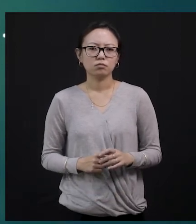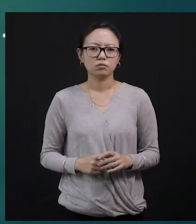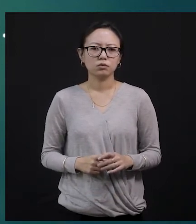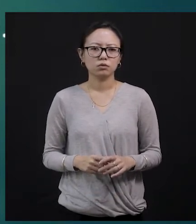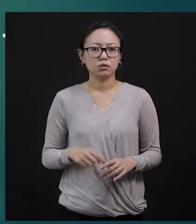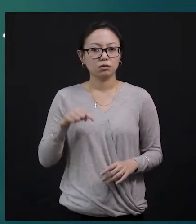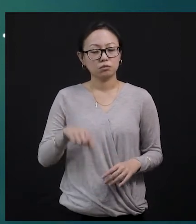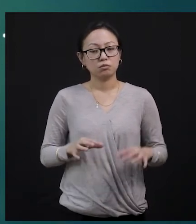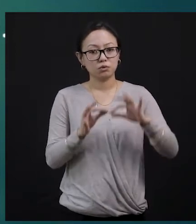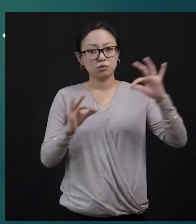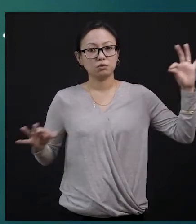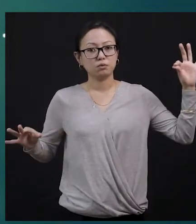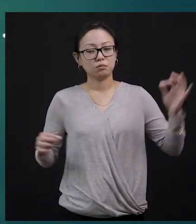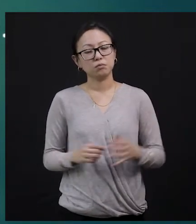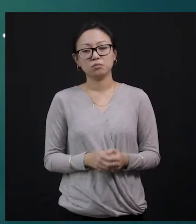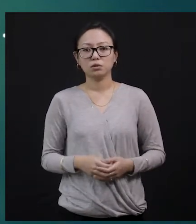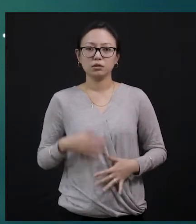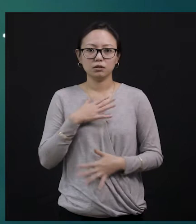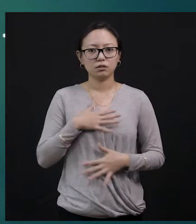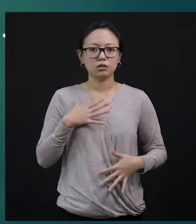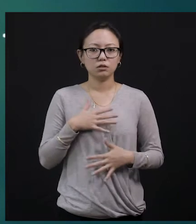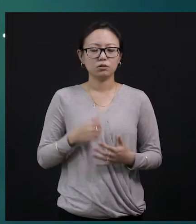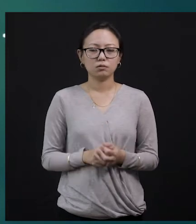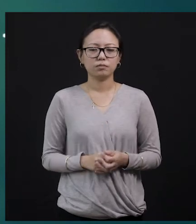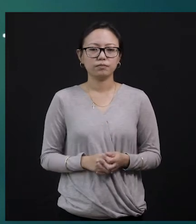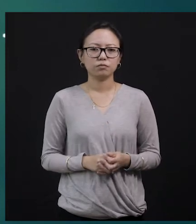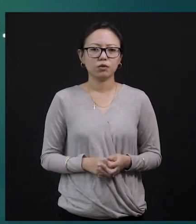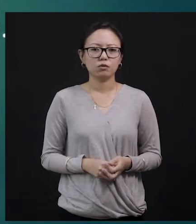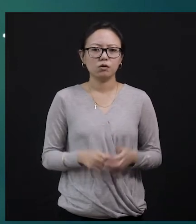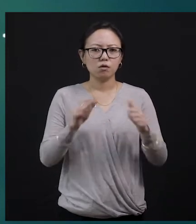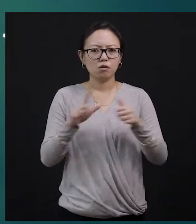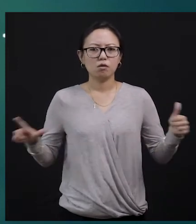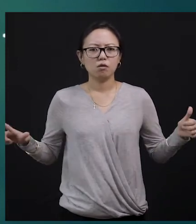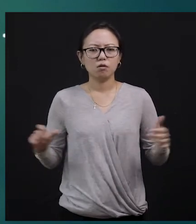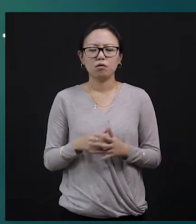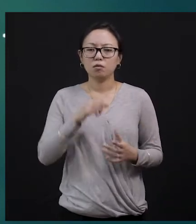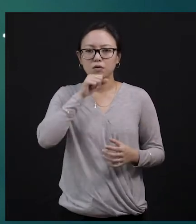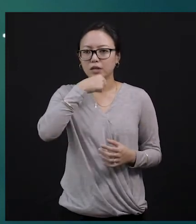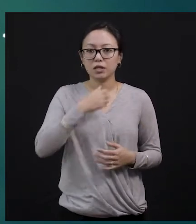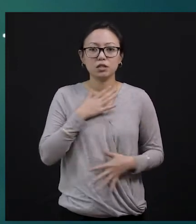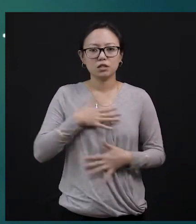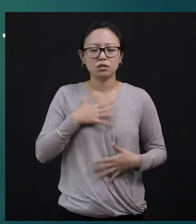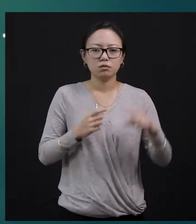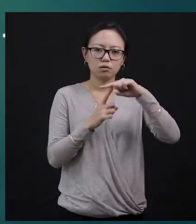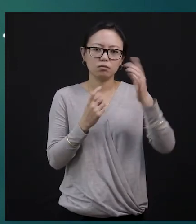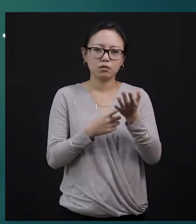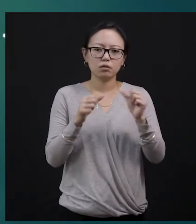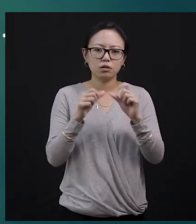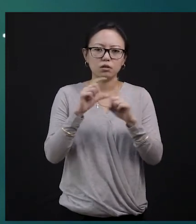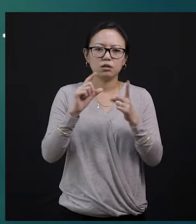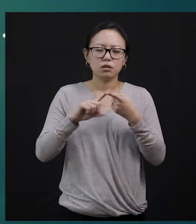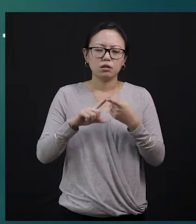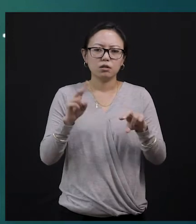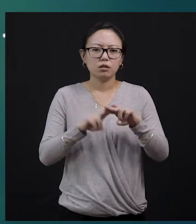So that is going to be applicable to every age, to people of every age. Because for a person, for a farmer, he